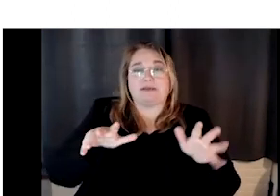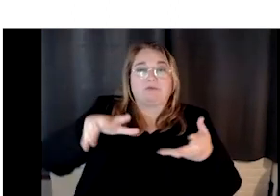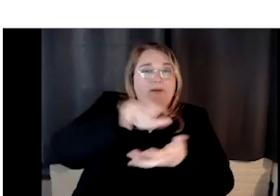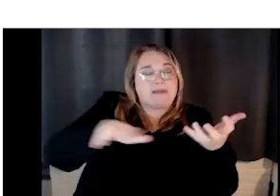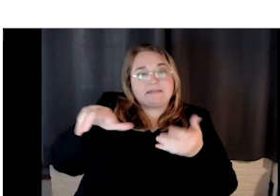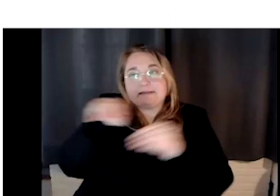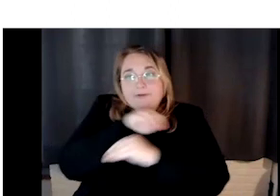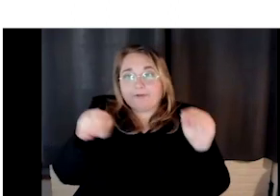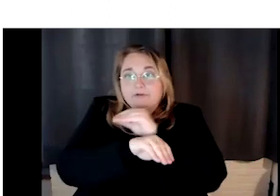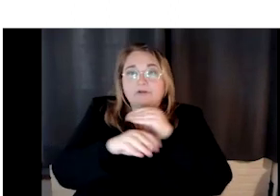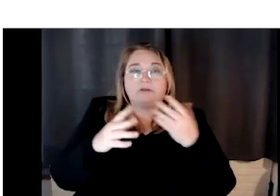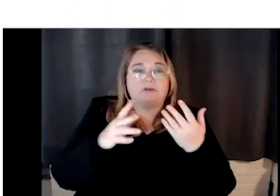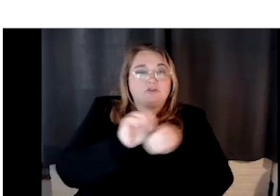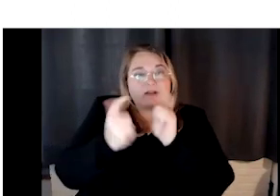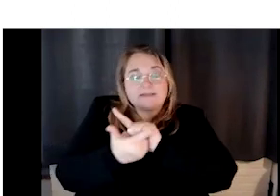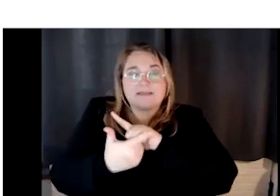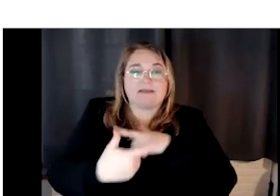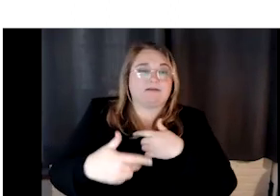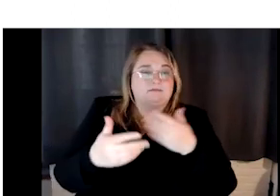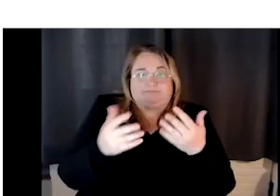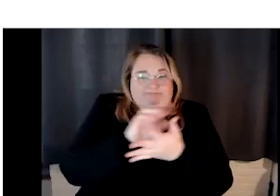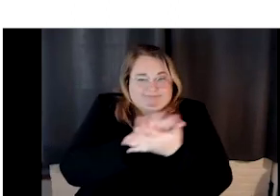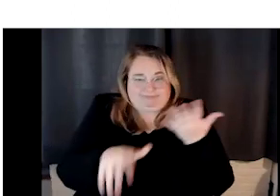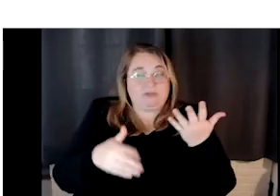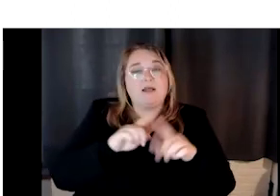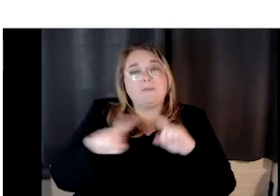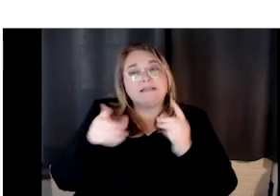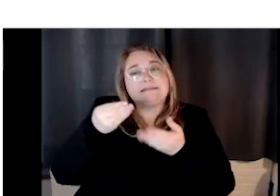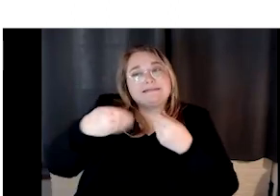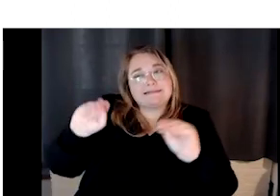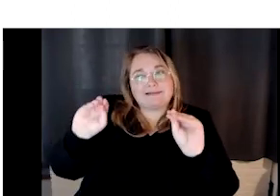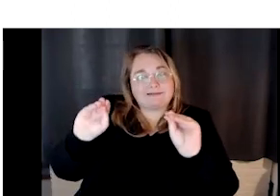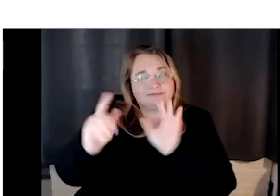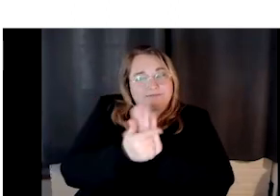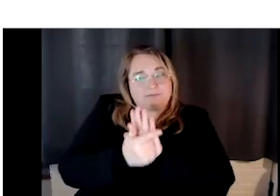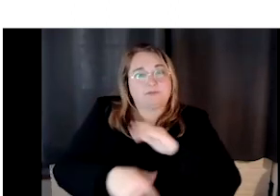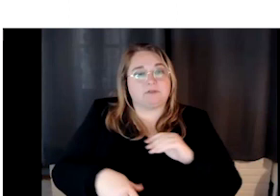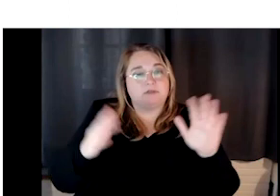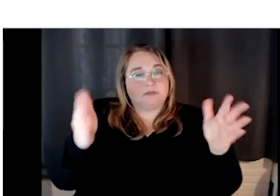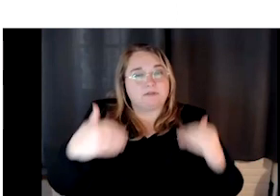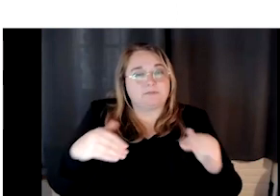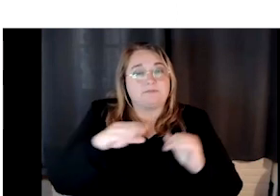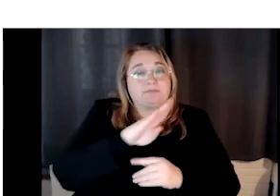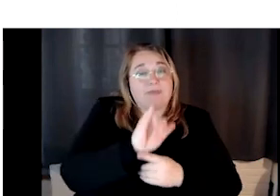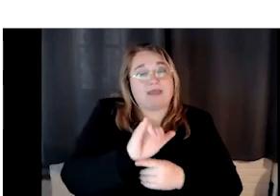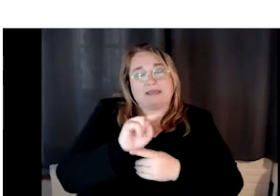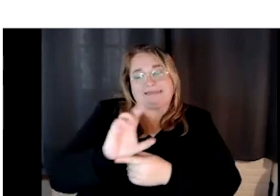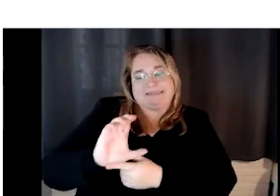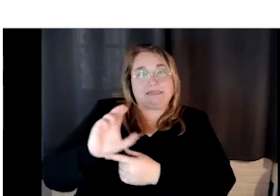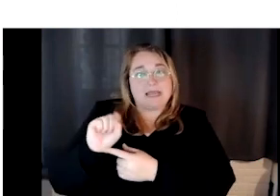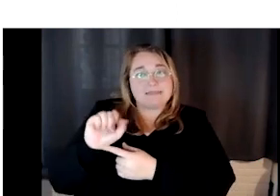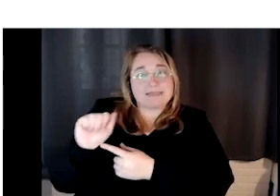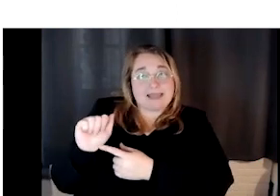You could do whatever you want that you just cannot make money off. Um, and then, uh, buy NCSA pretty much